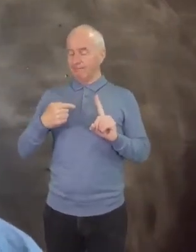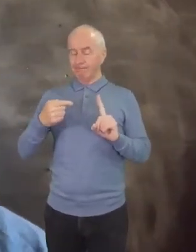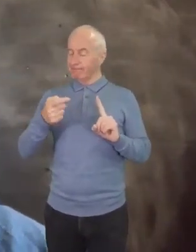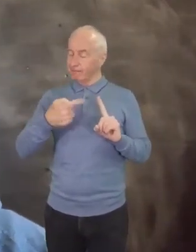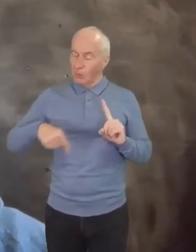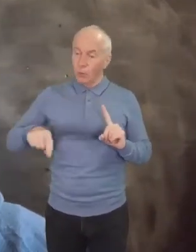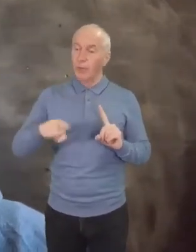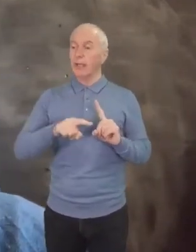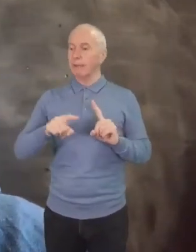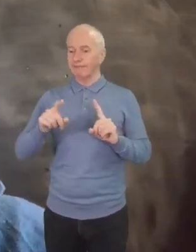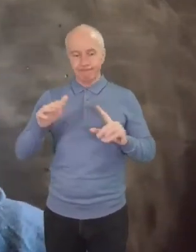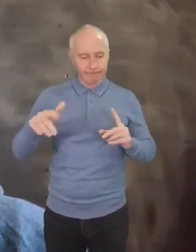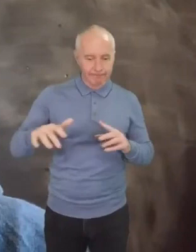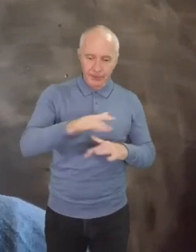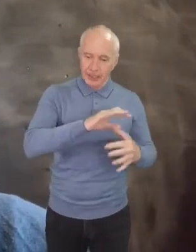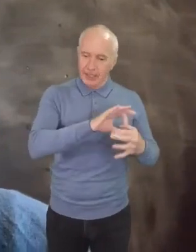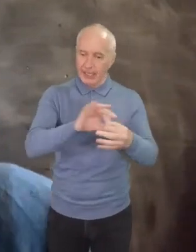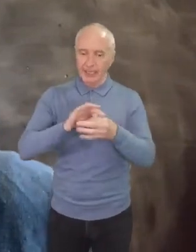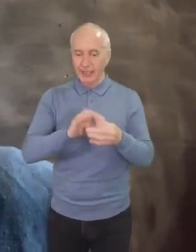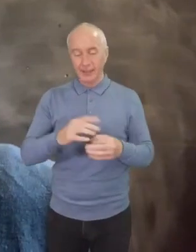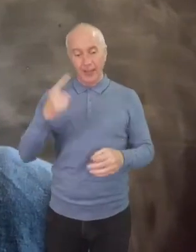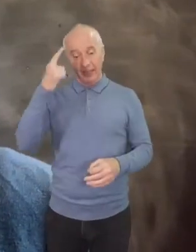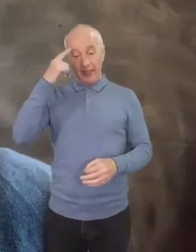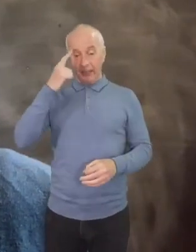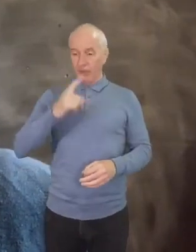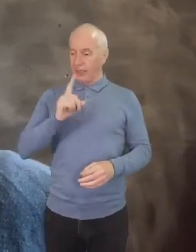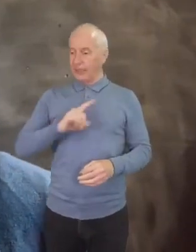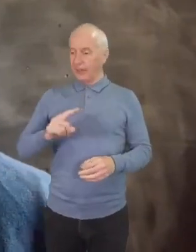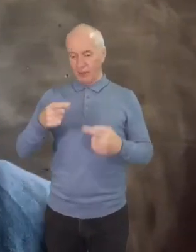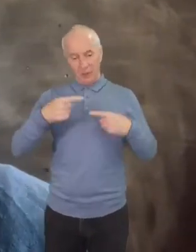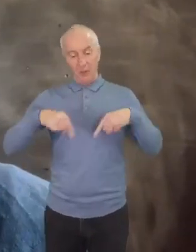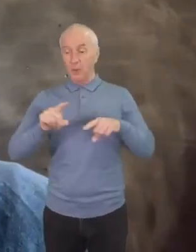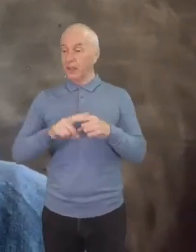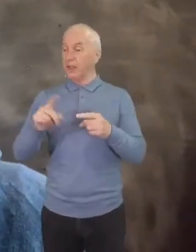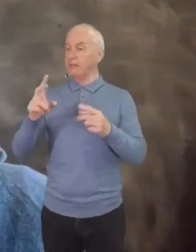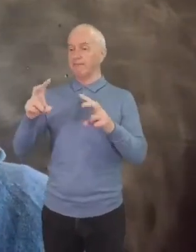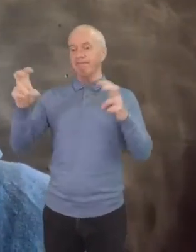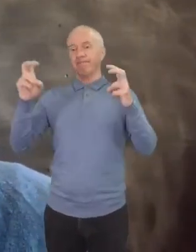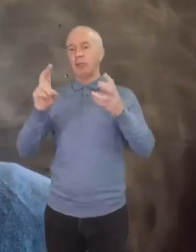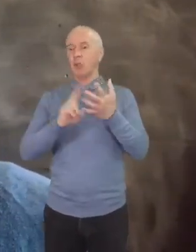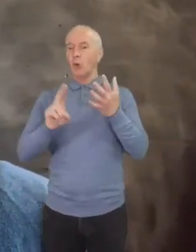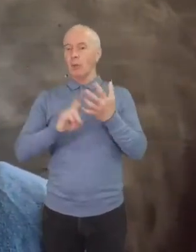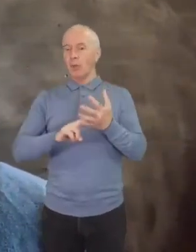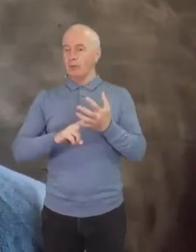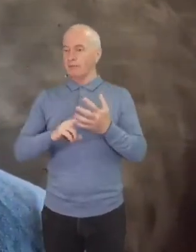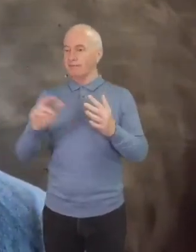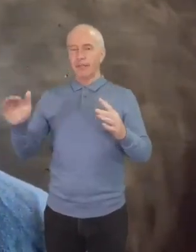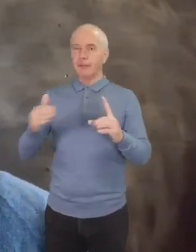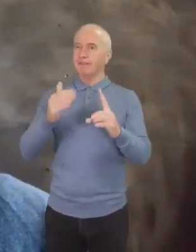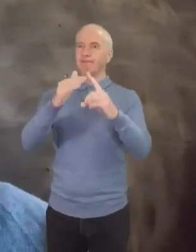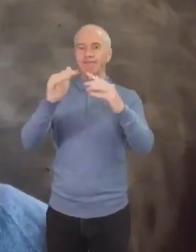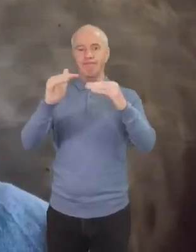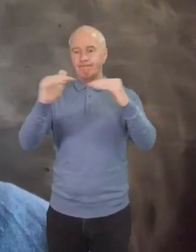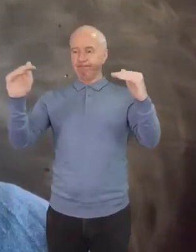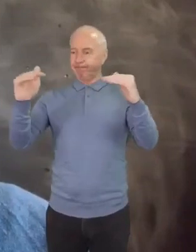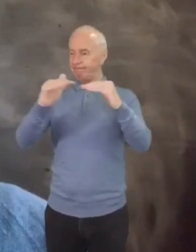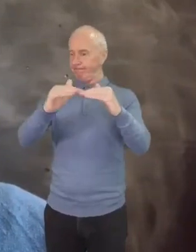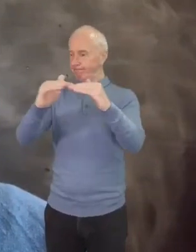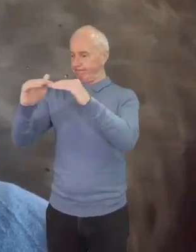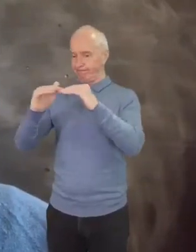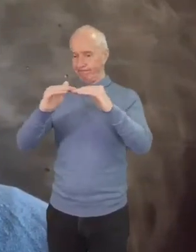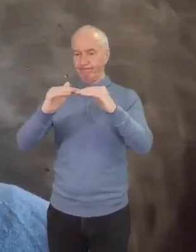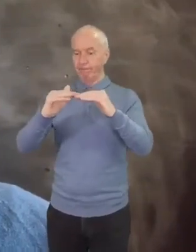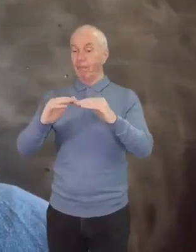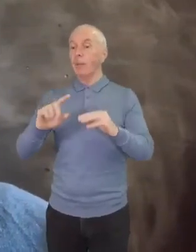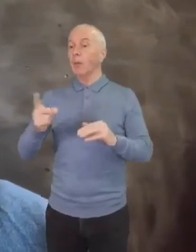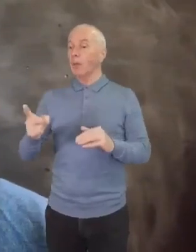inadvertently considered ourselves to be the normal ones, the benchmark, the objective standard. But people